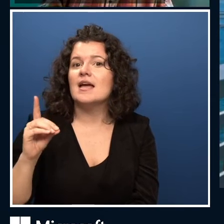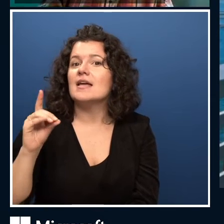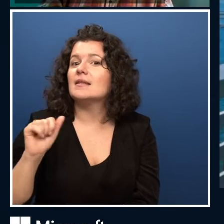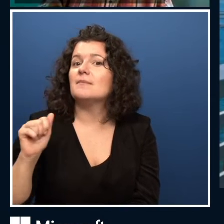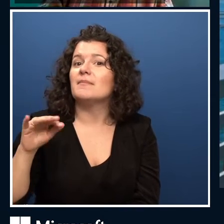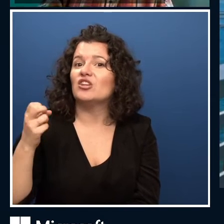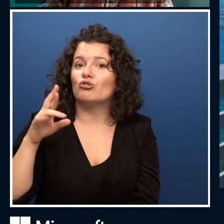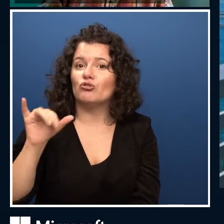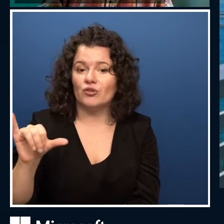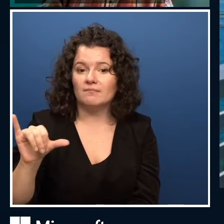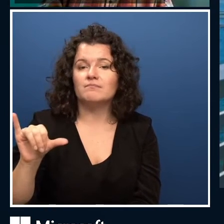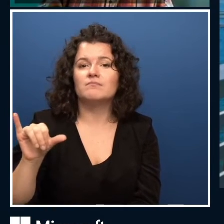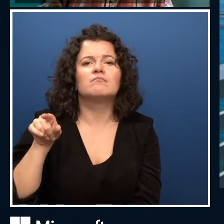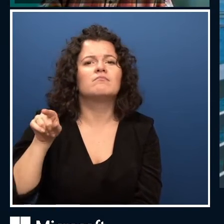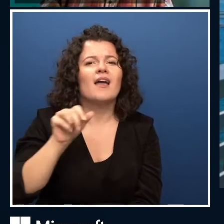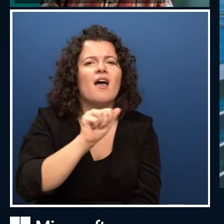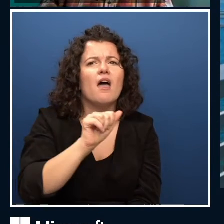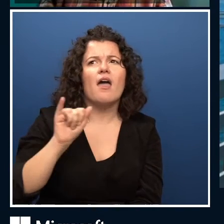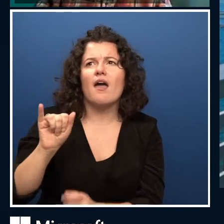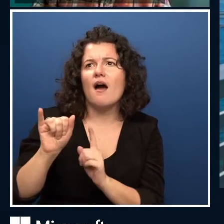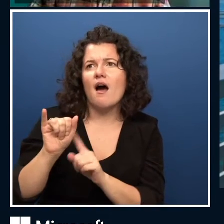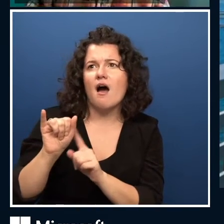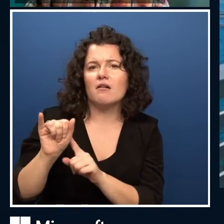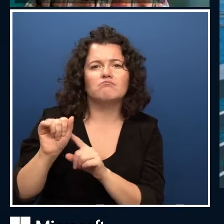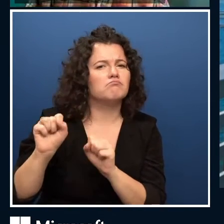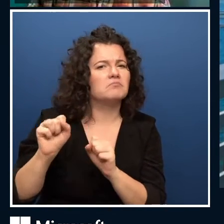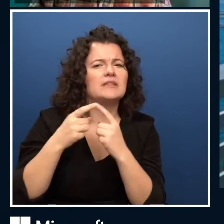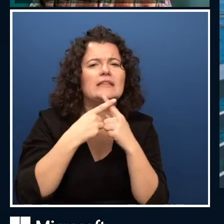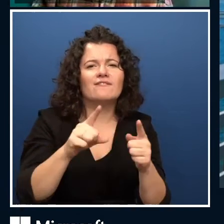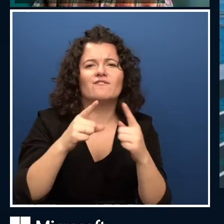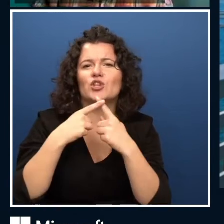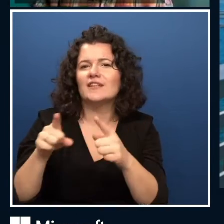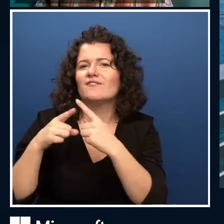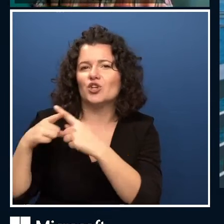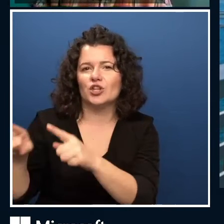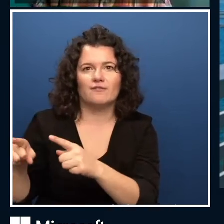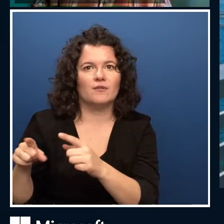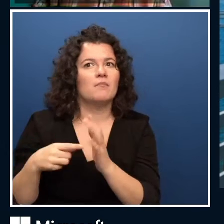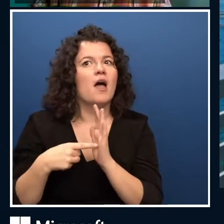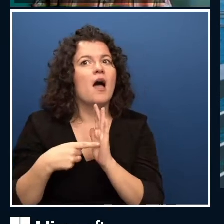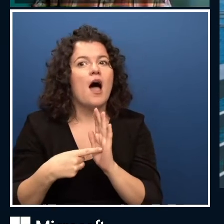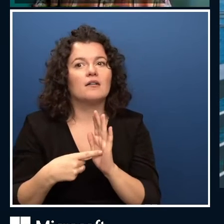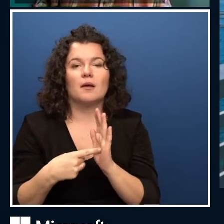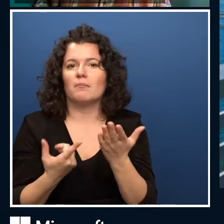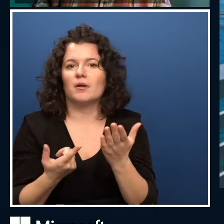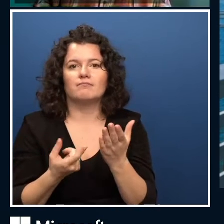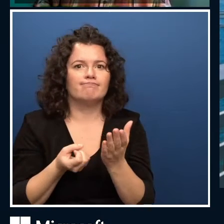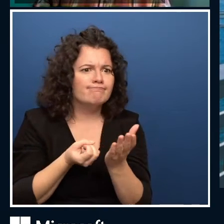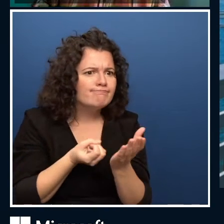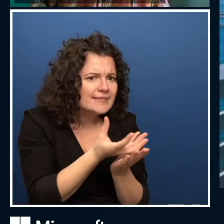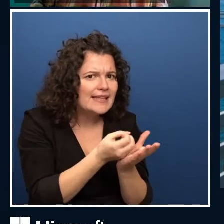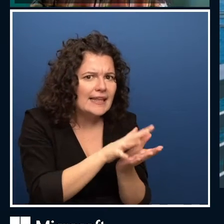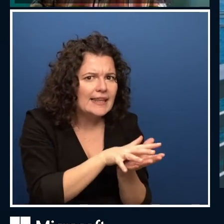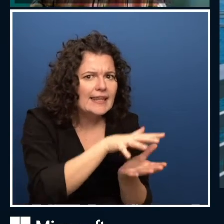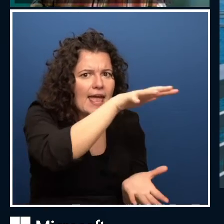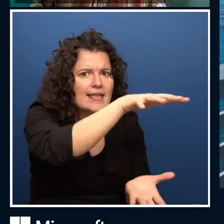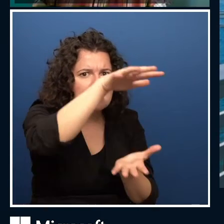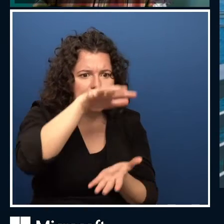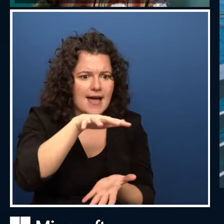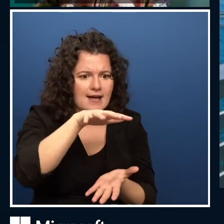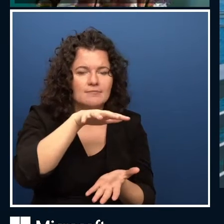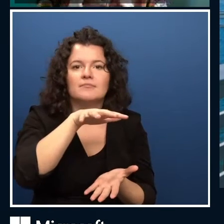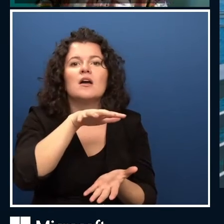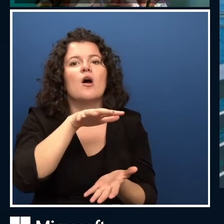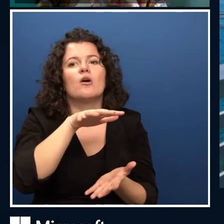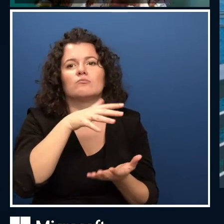using the data and combining it. And you shared art. That was incredible. But is there a limit to what AI can do? Let